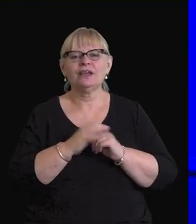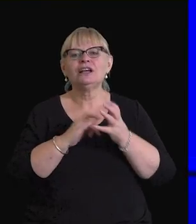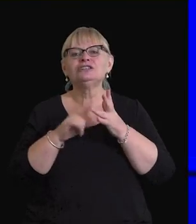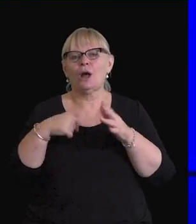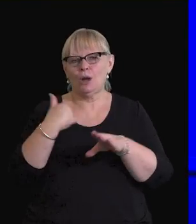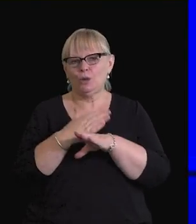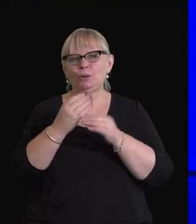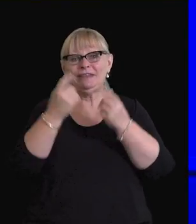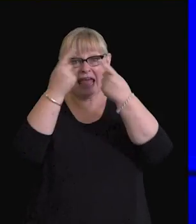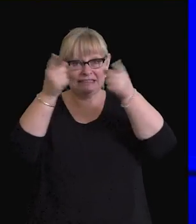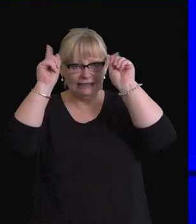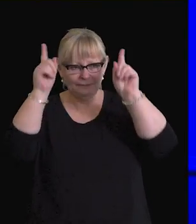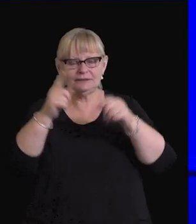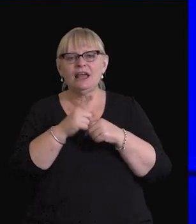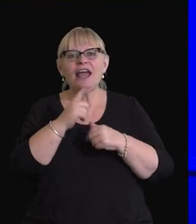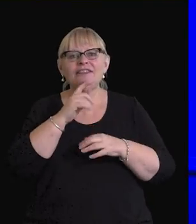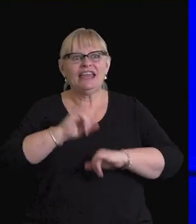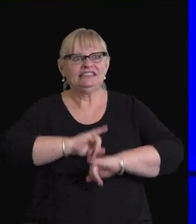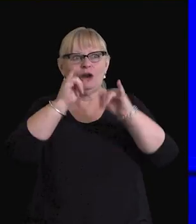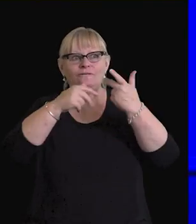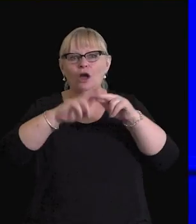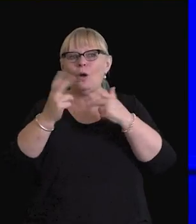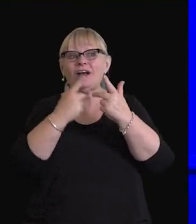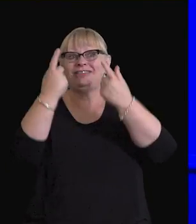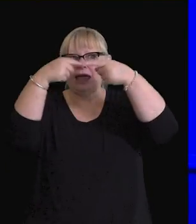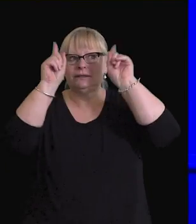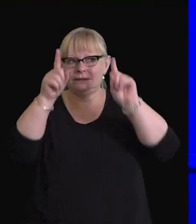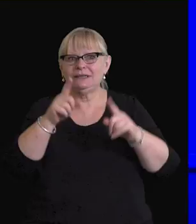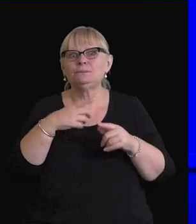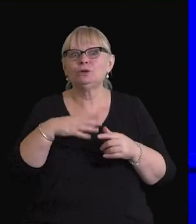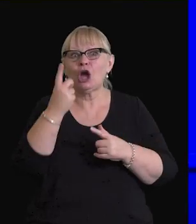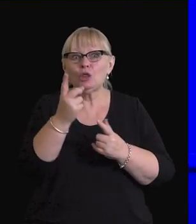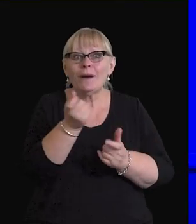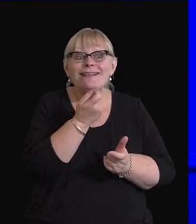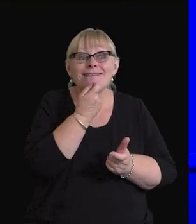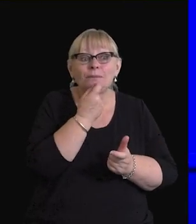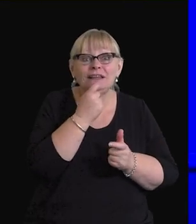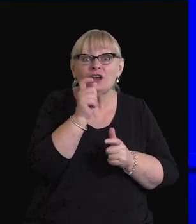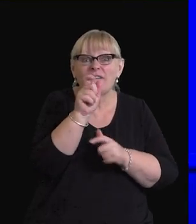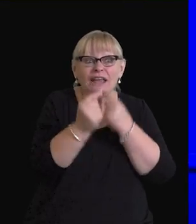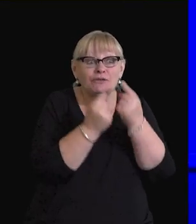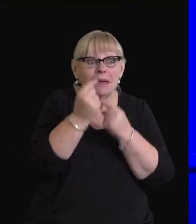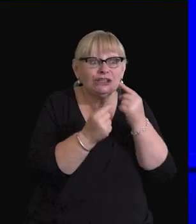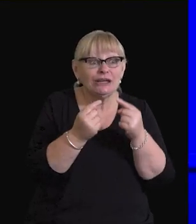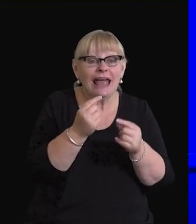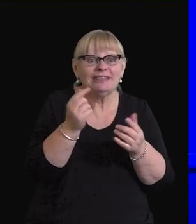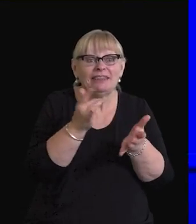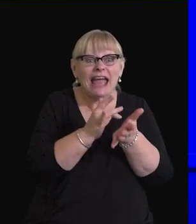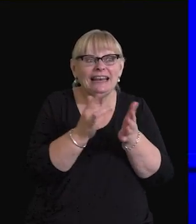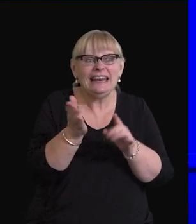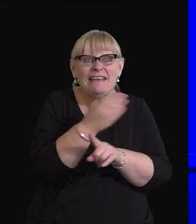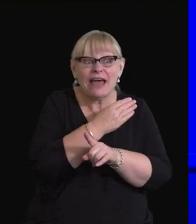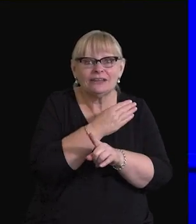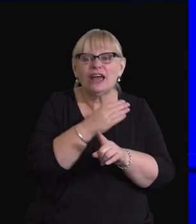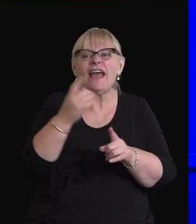So I work with academics who are terrified of other academics because the one bit of information that they leave out is the one thing that the